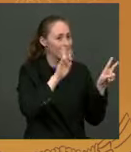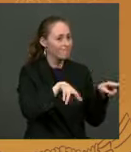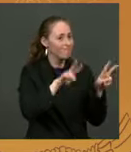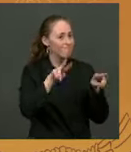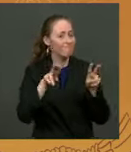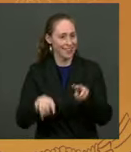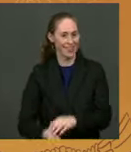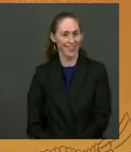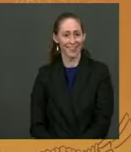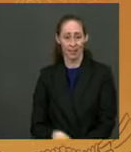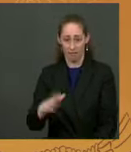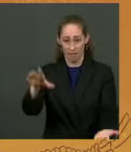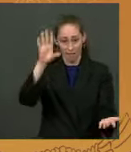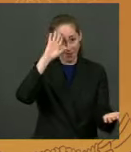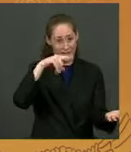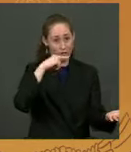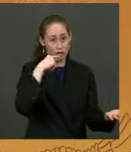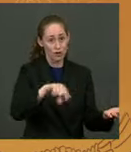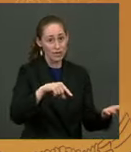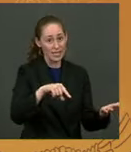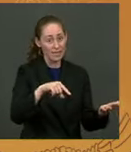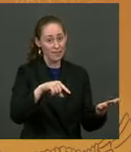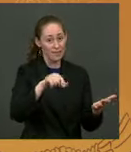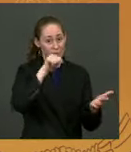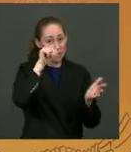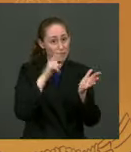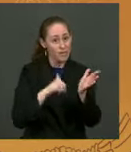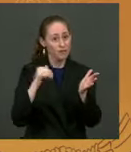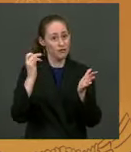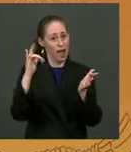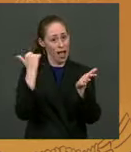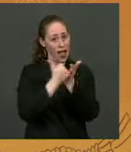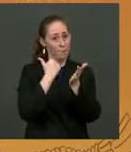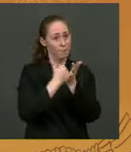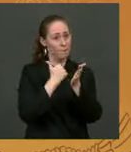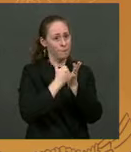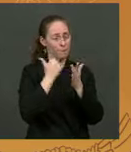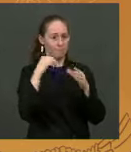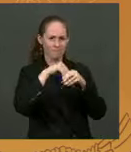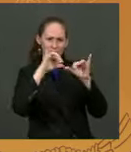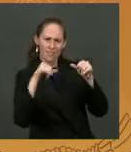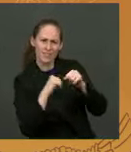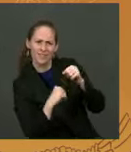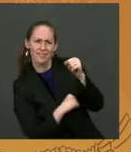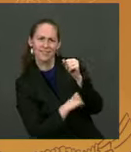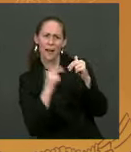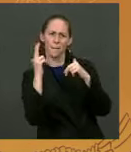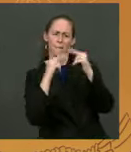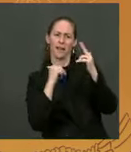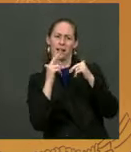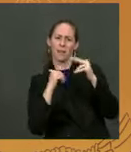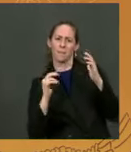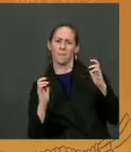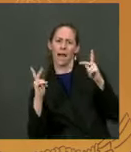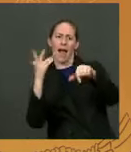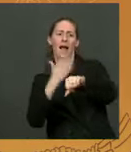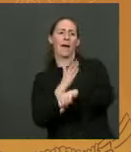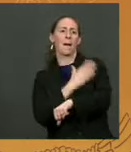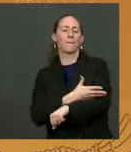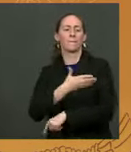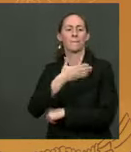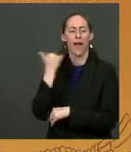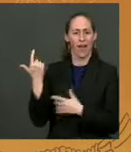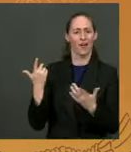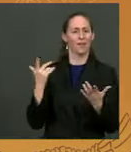Peanut Butter and Jelly are going to help build back the butterball as we move along. And so, I hereby — I'm going to walk over, I'm going to